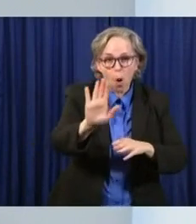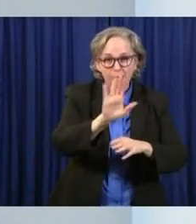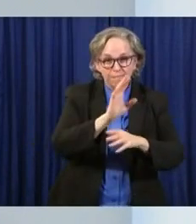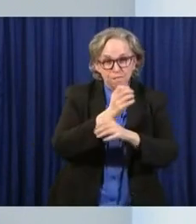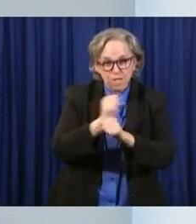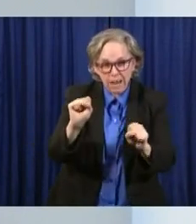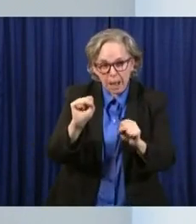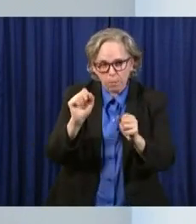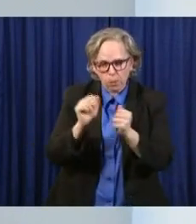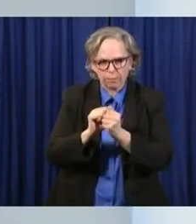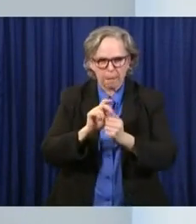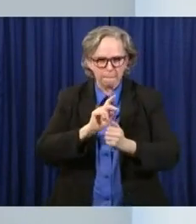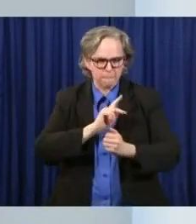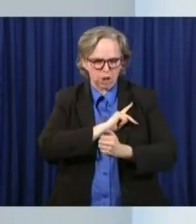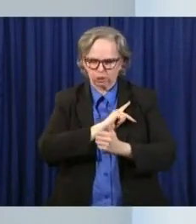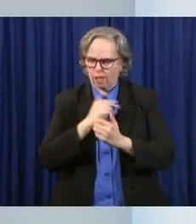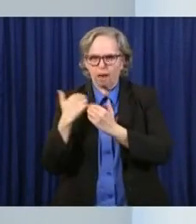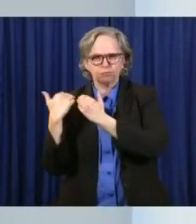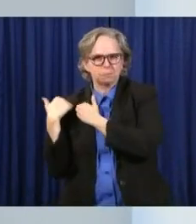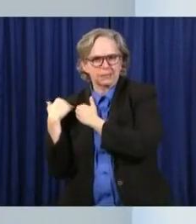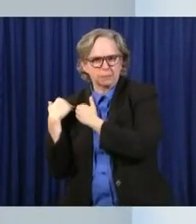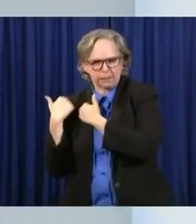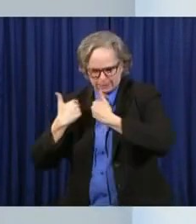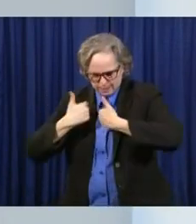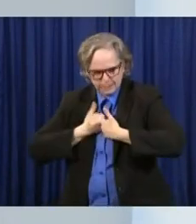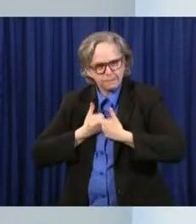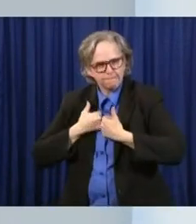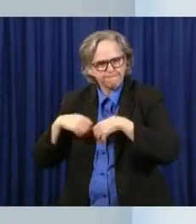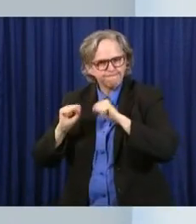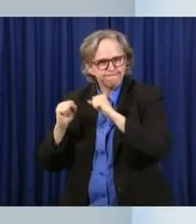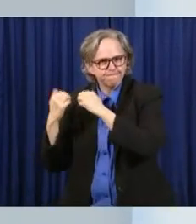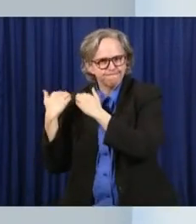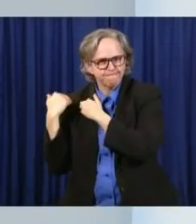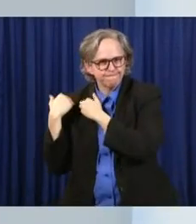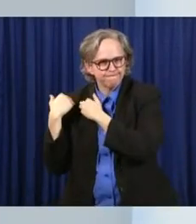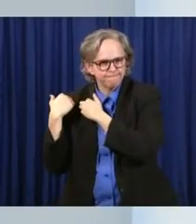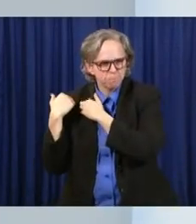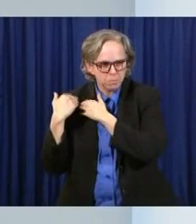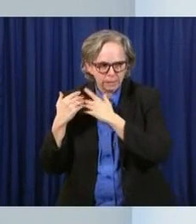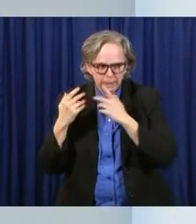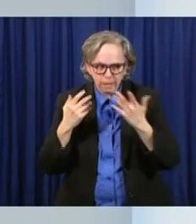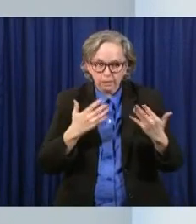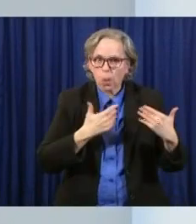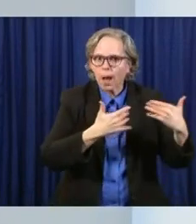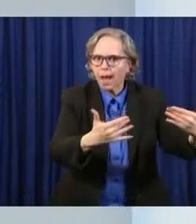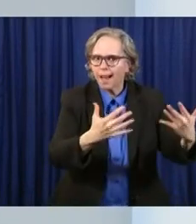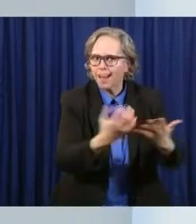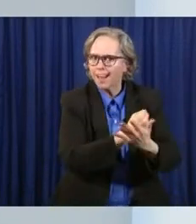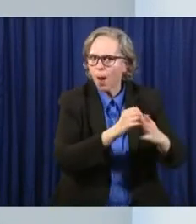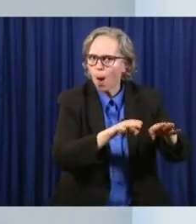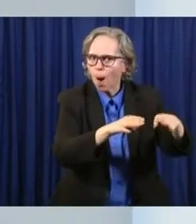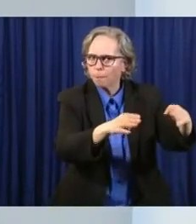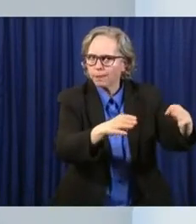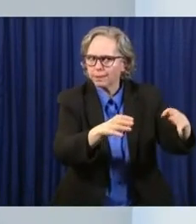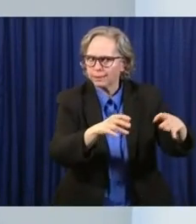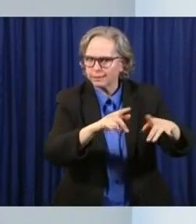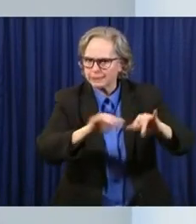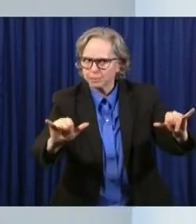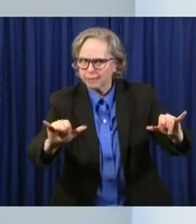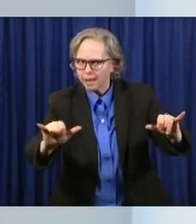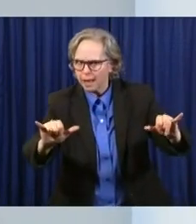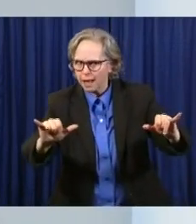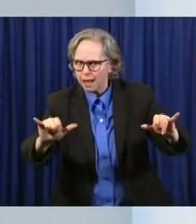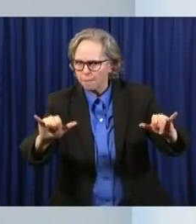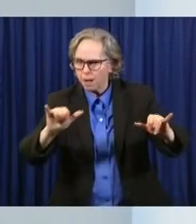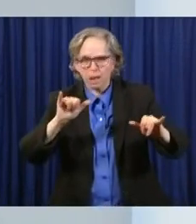the economy without exacerbating the spread and infringing on the health and good standing of